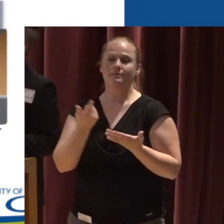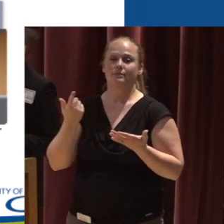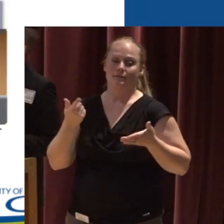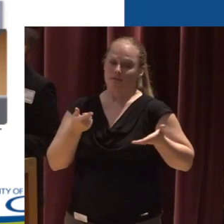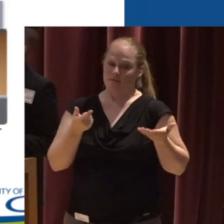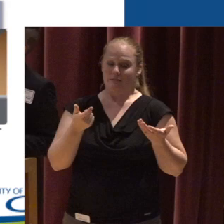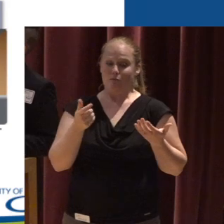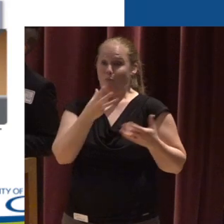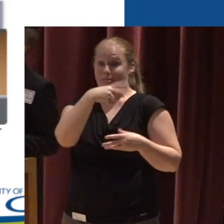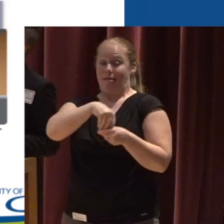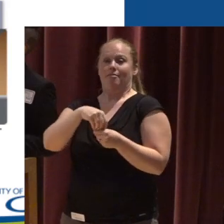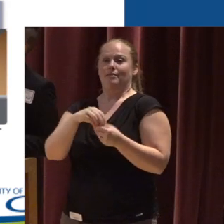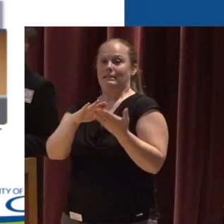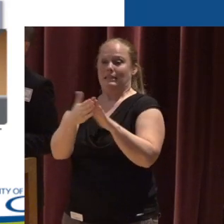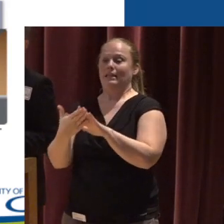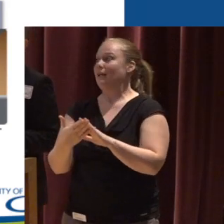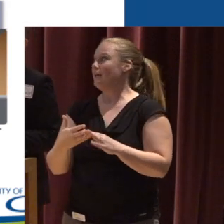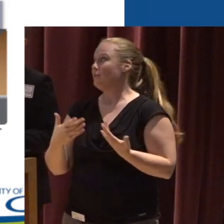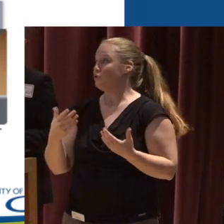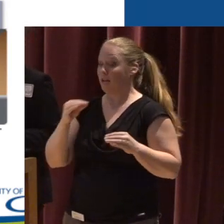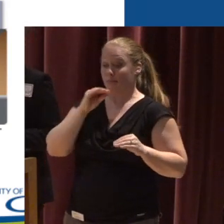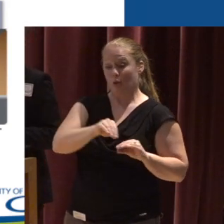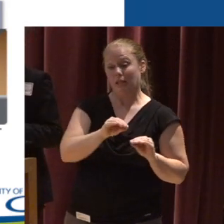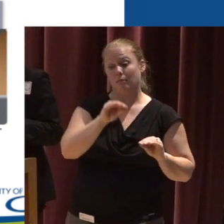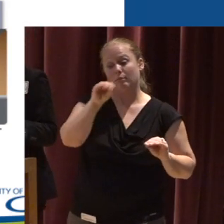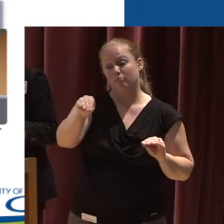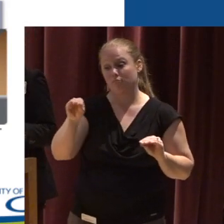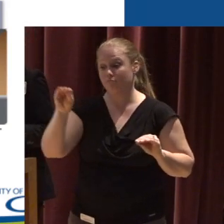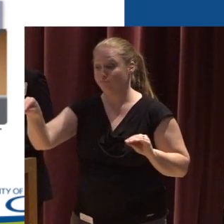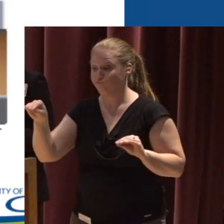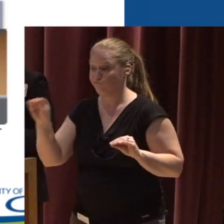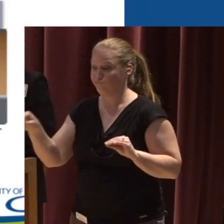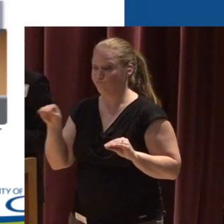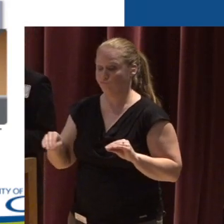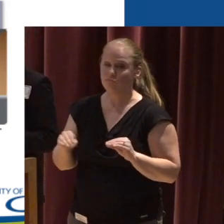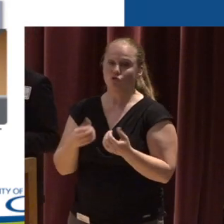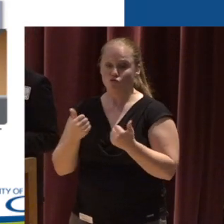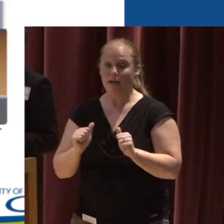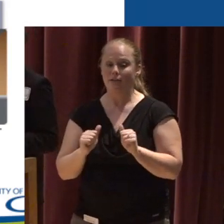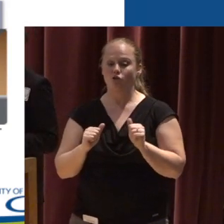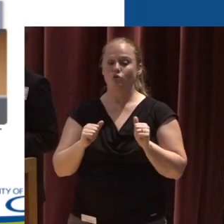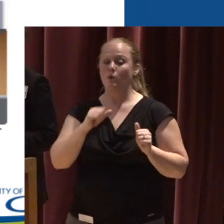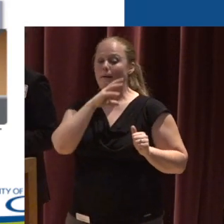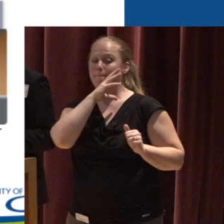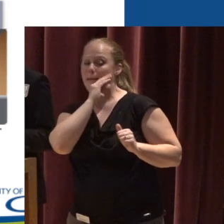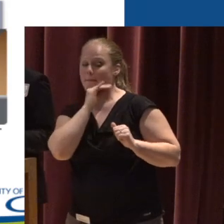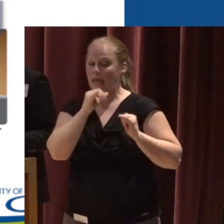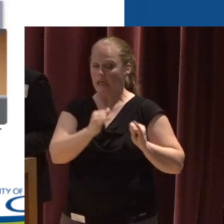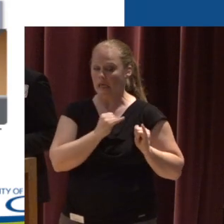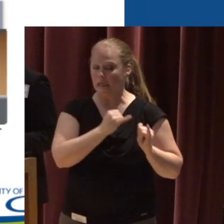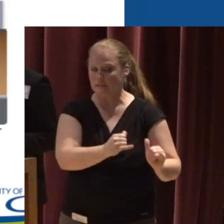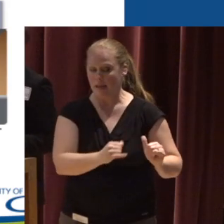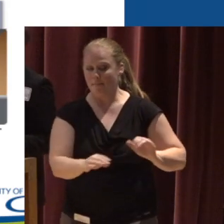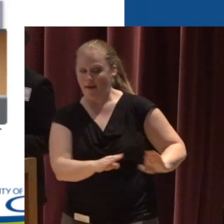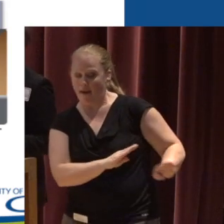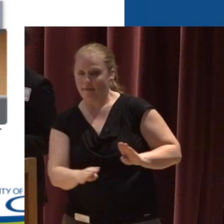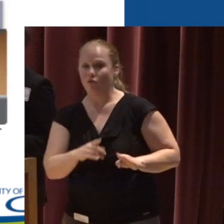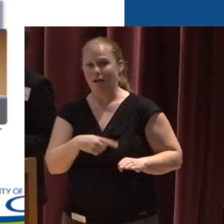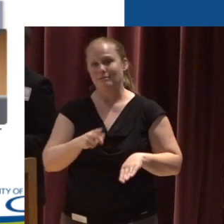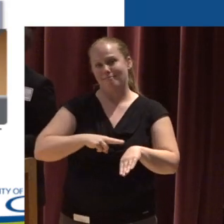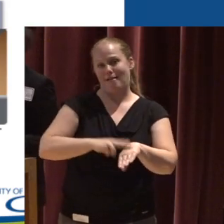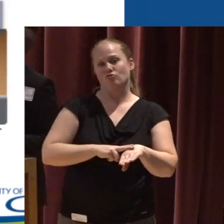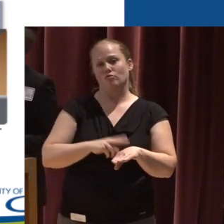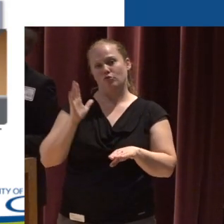Is we start dotting these along the urban landscape To mimic filtering and pollutant removal capacity